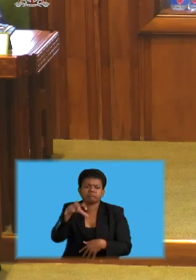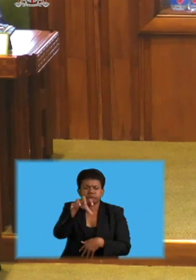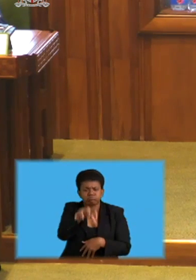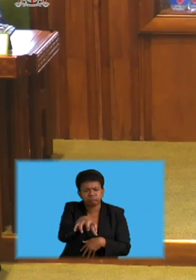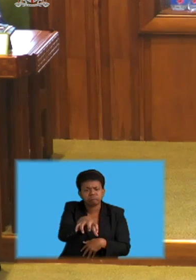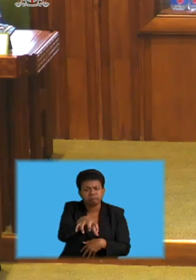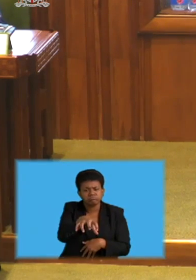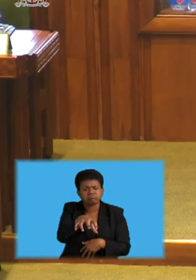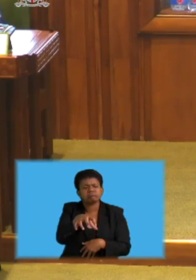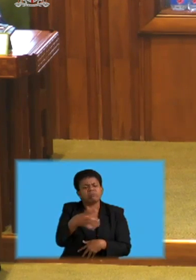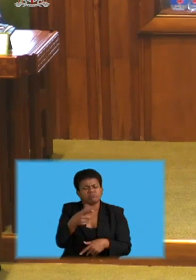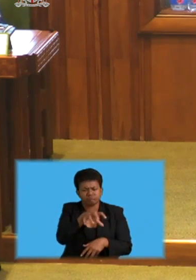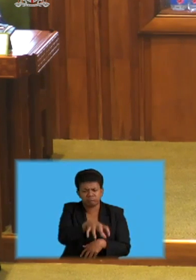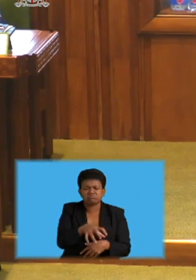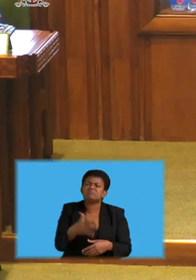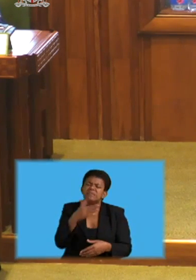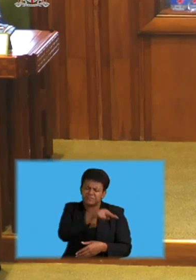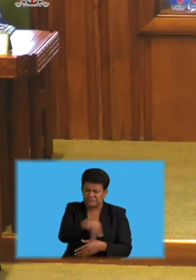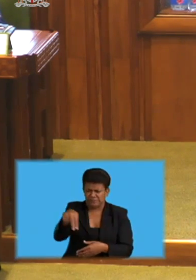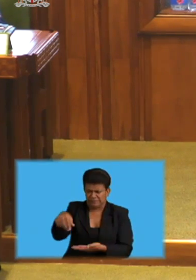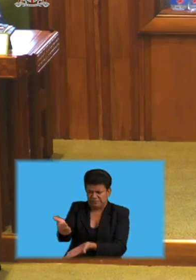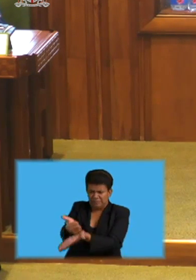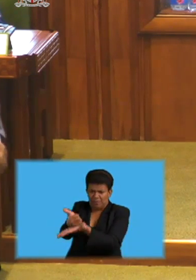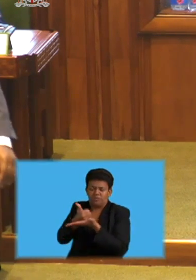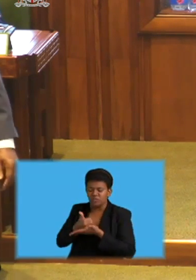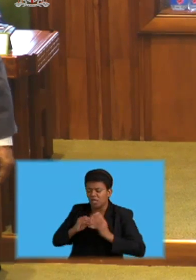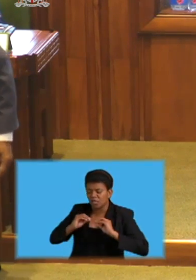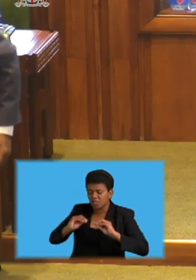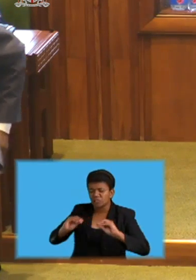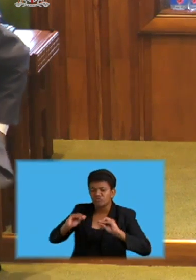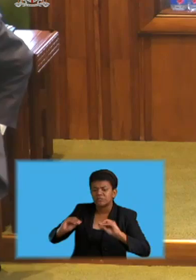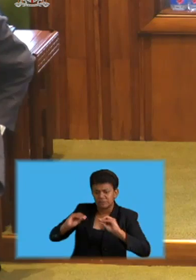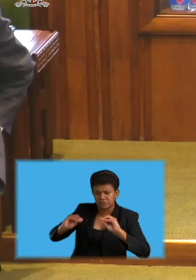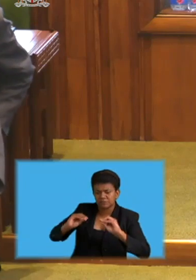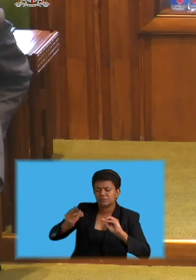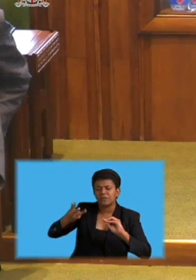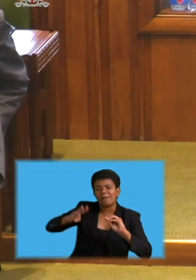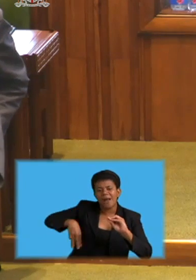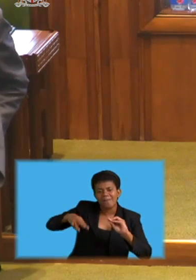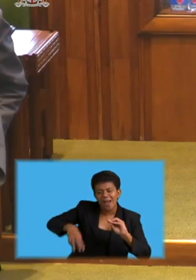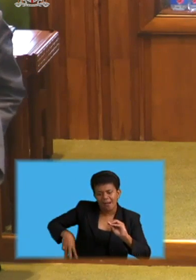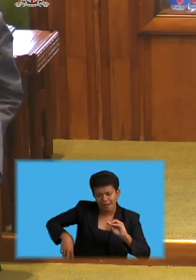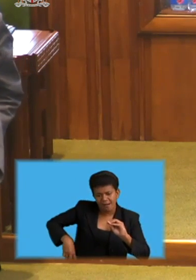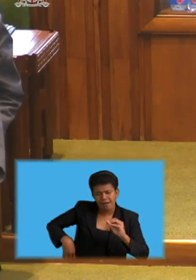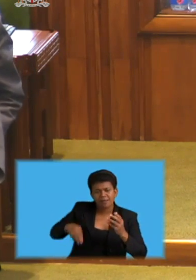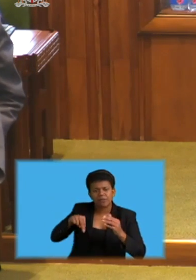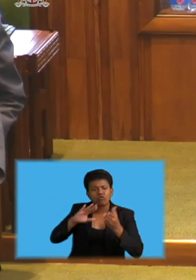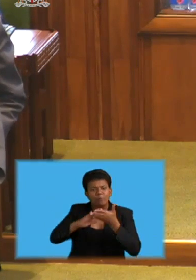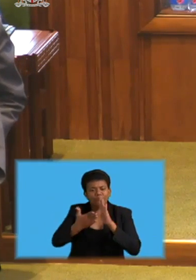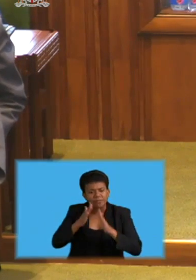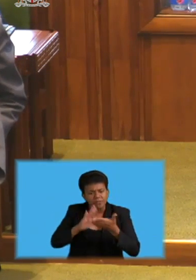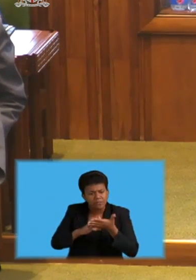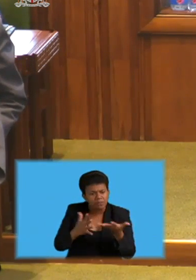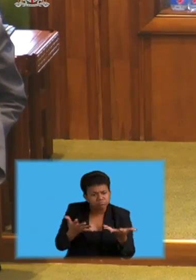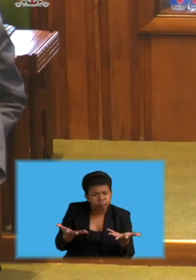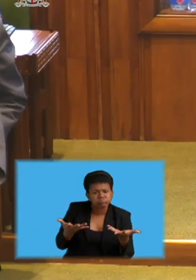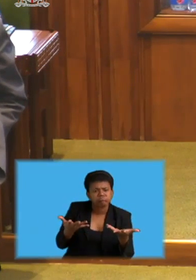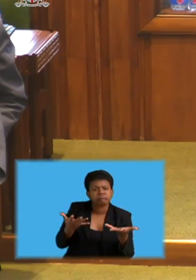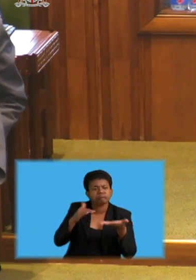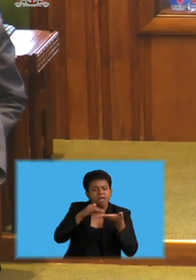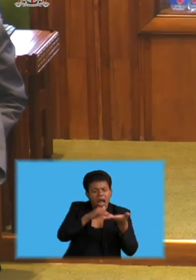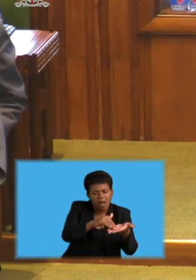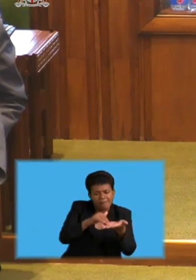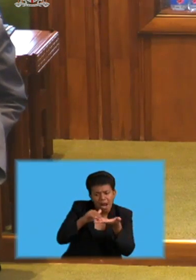interest in educating our people, in raising their understanding of these issues,